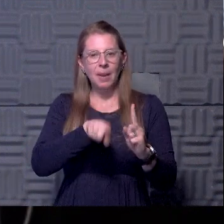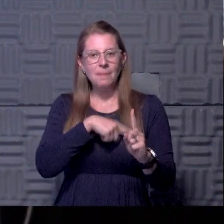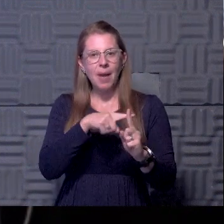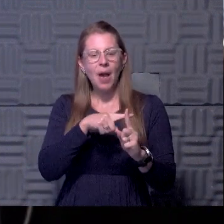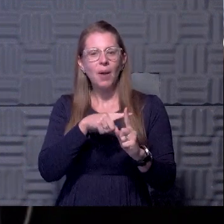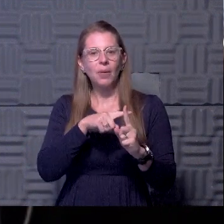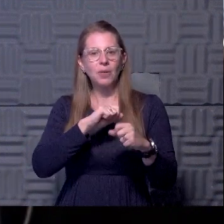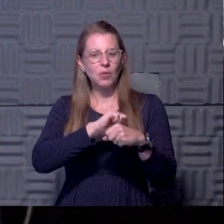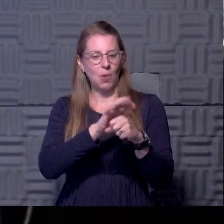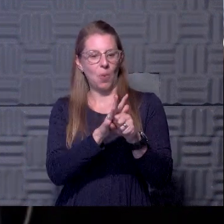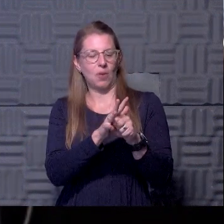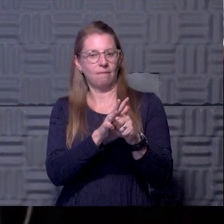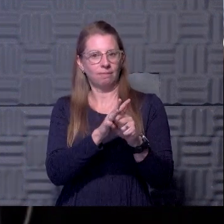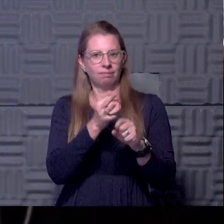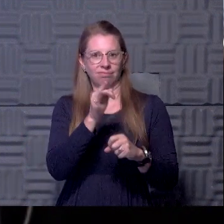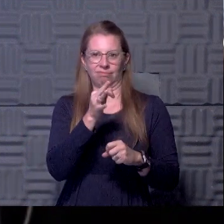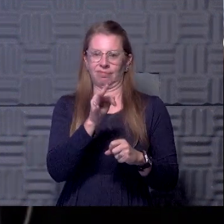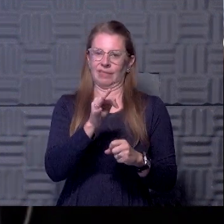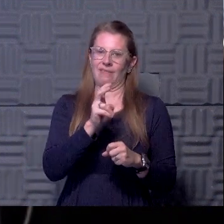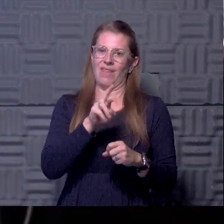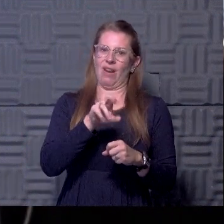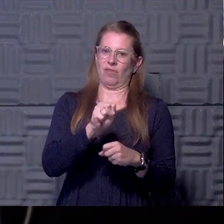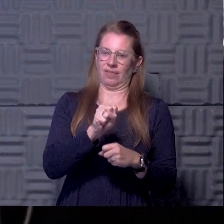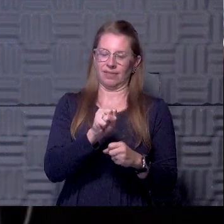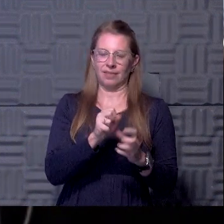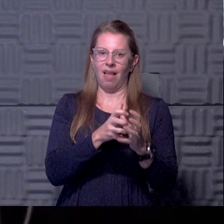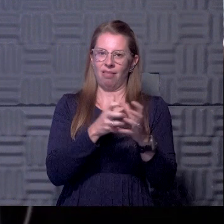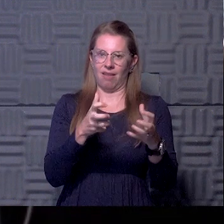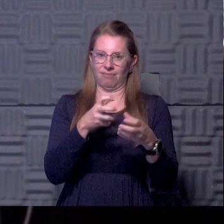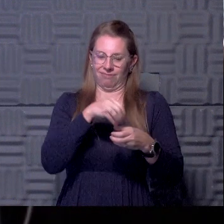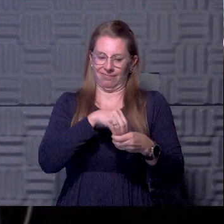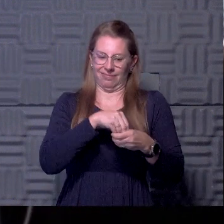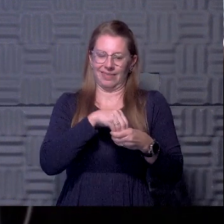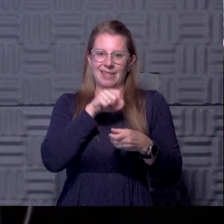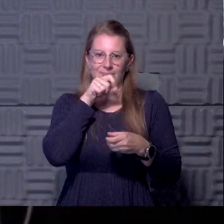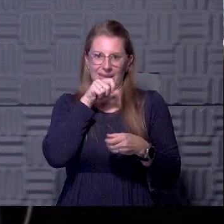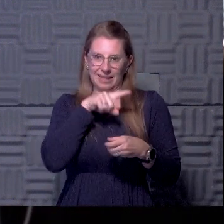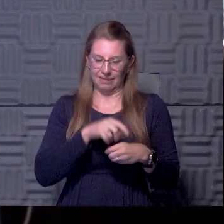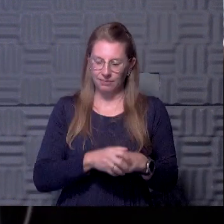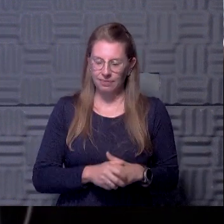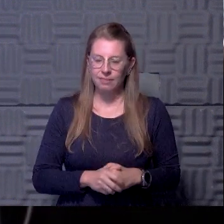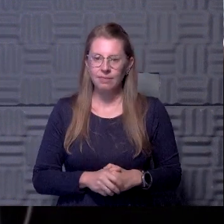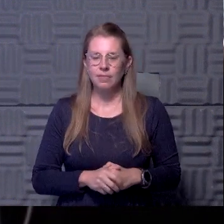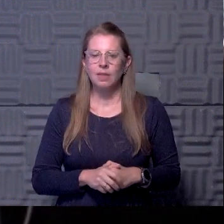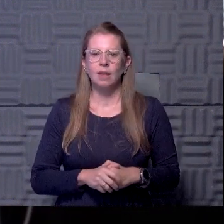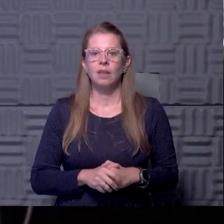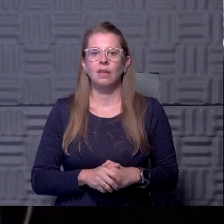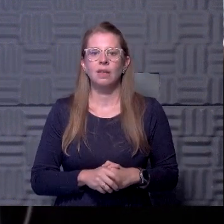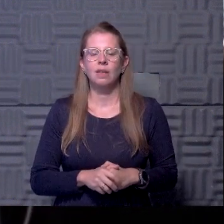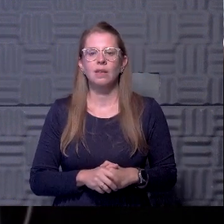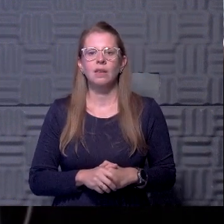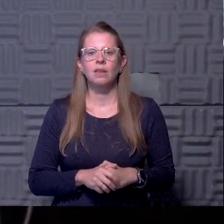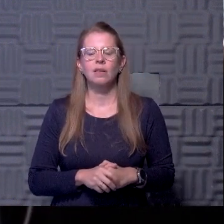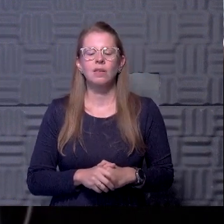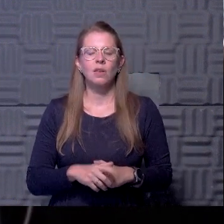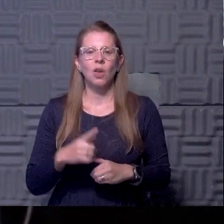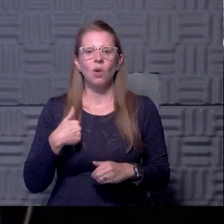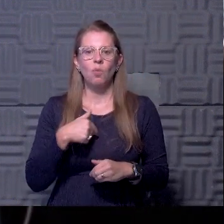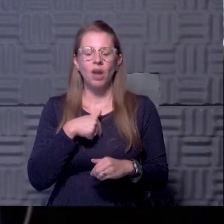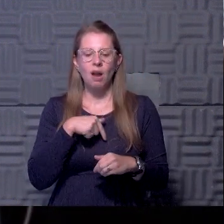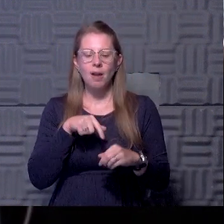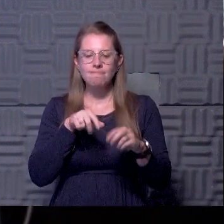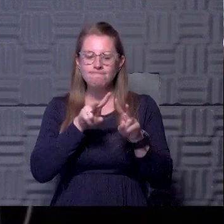that there's a decent amount of it in spit. We're also looking at a new test